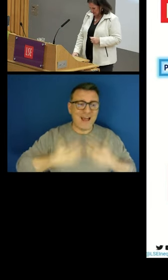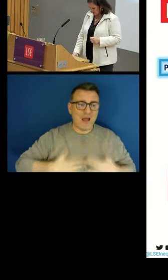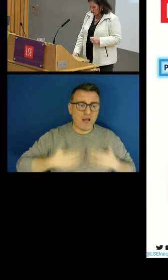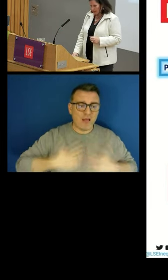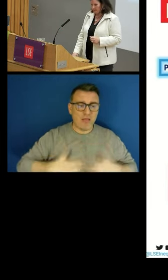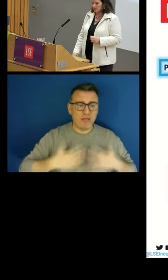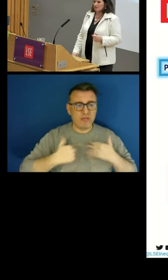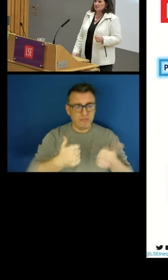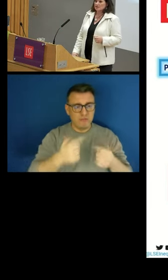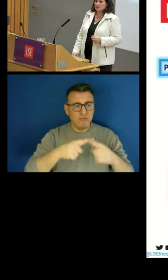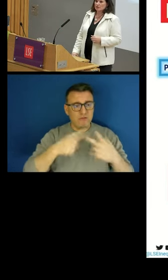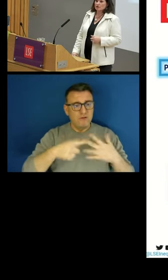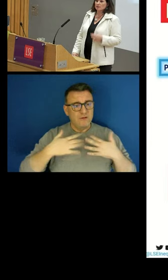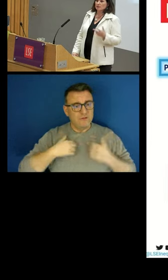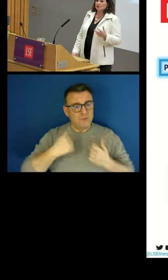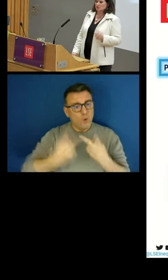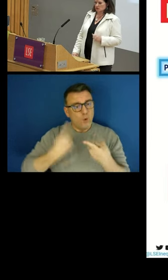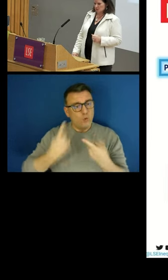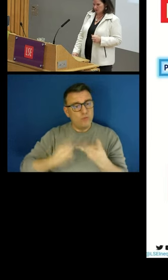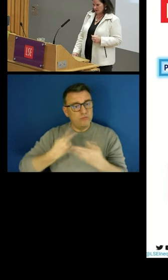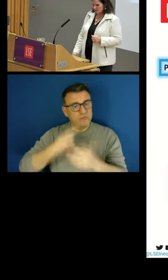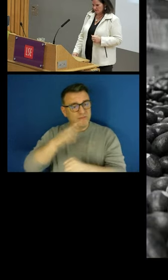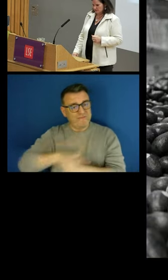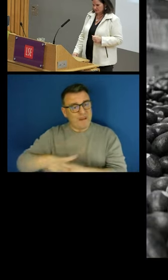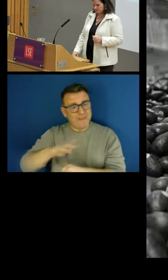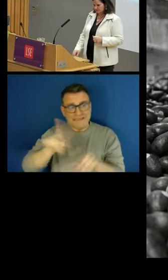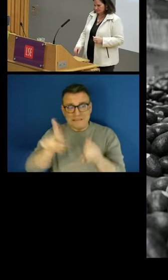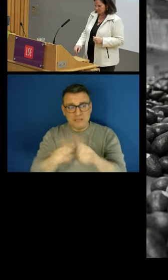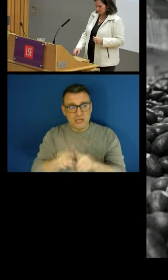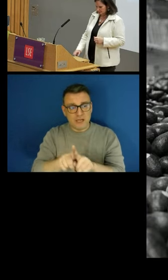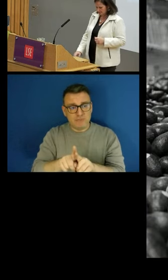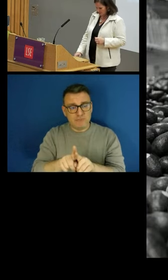So that's where this is coming from in terms of the perspective.